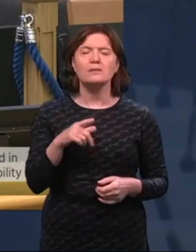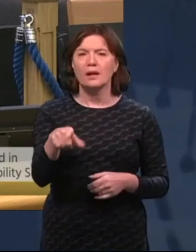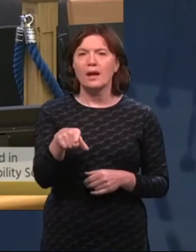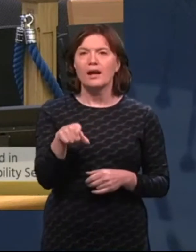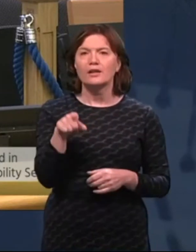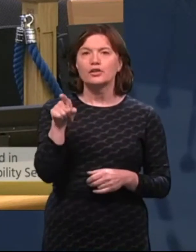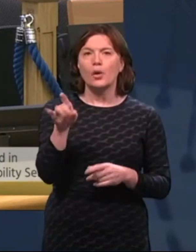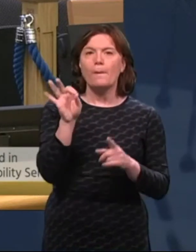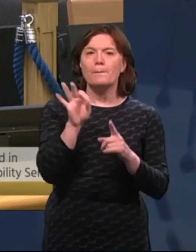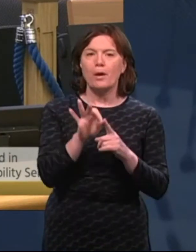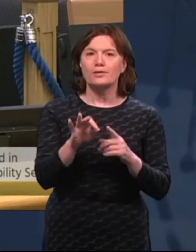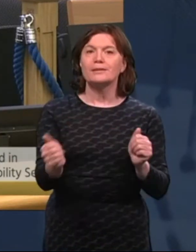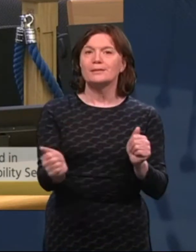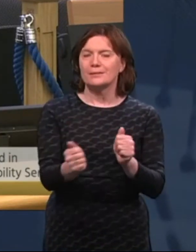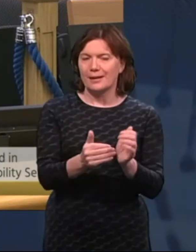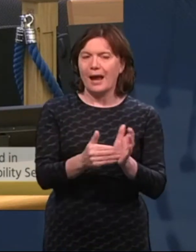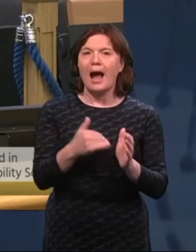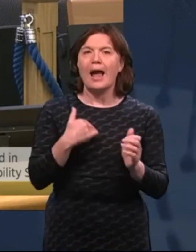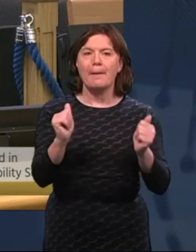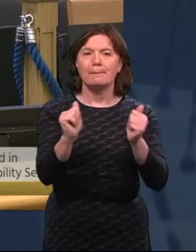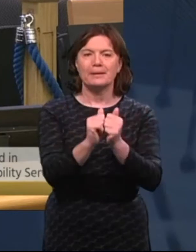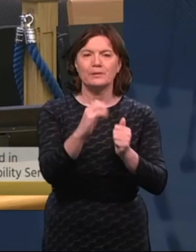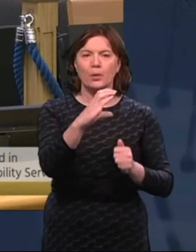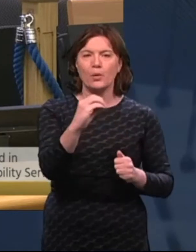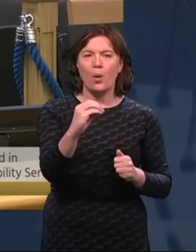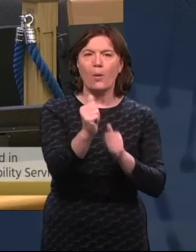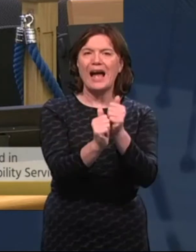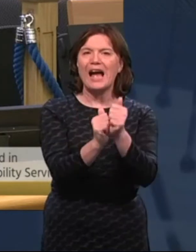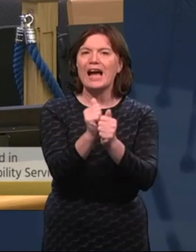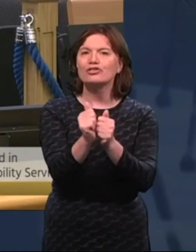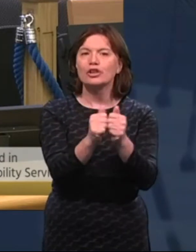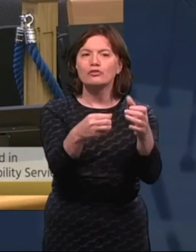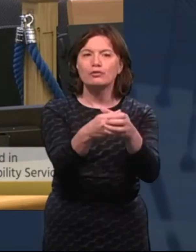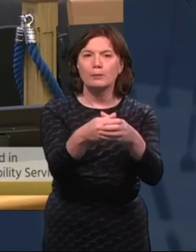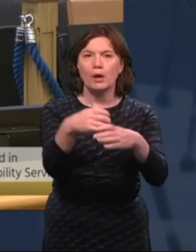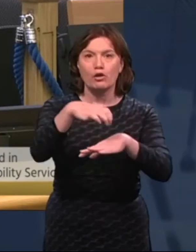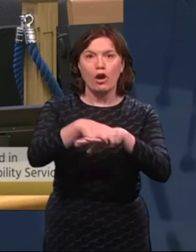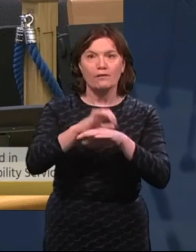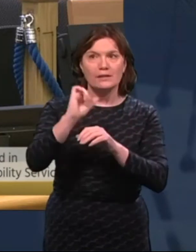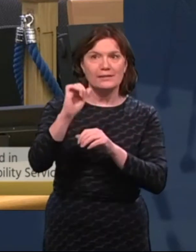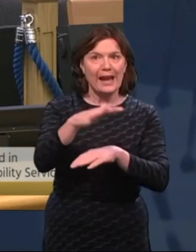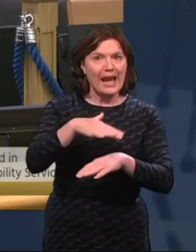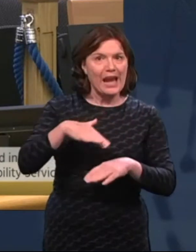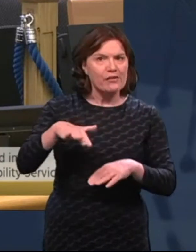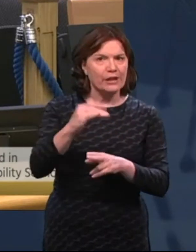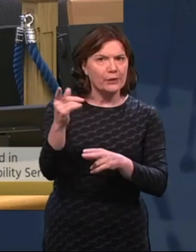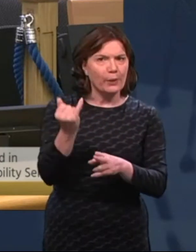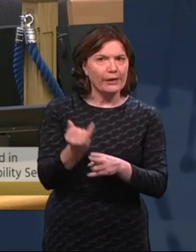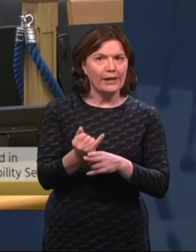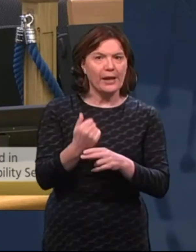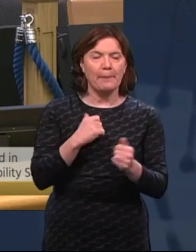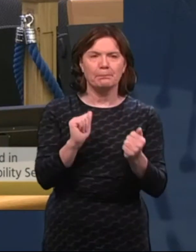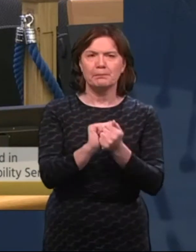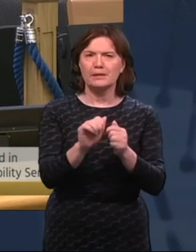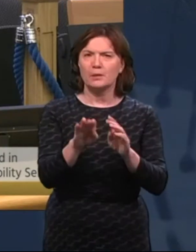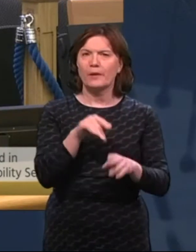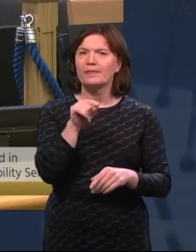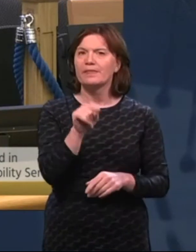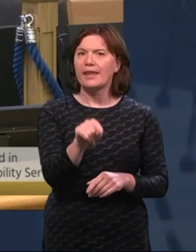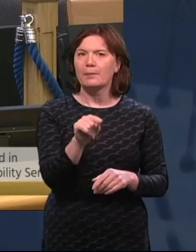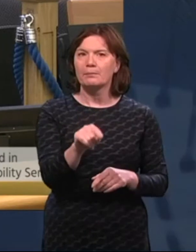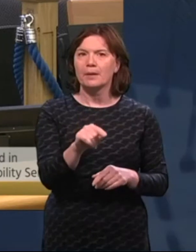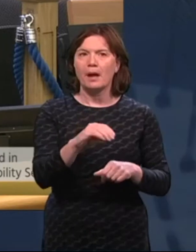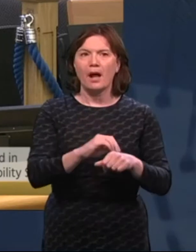particular point, I am meeting with Co-Action which I think covers your area that you are referencing there. I am meeting with them as a lead